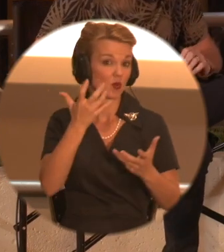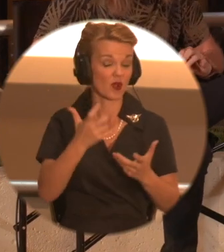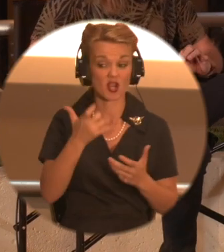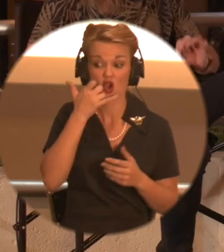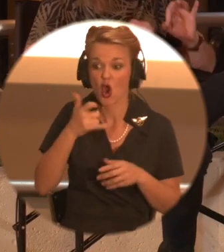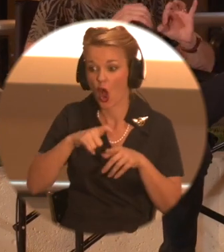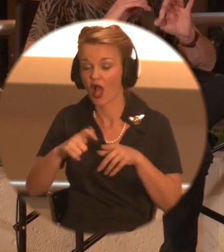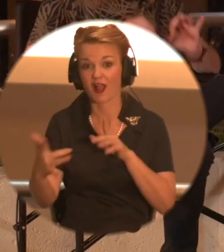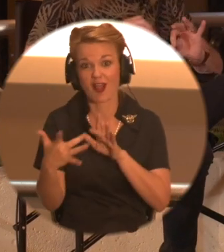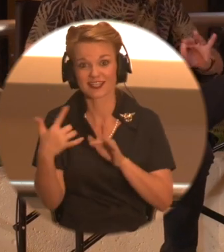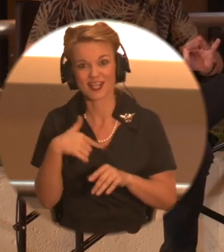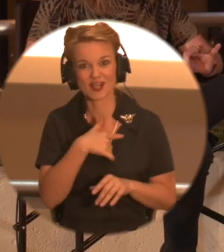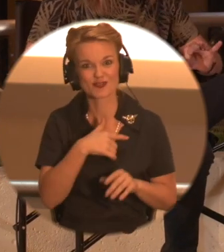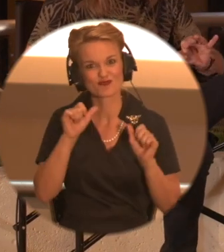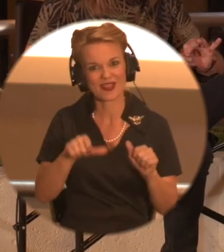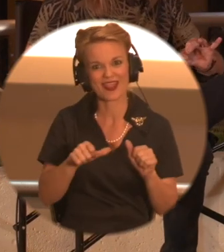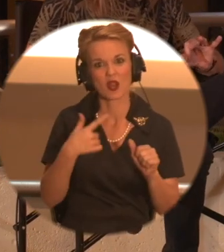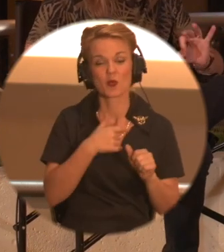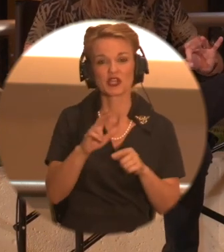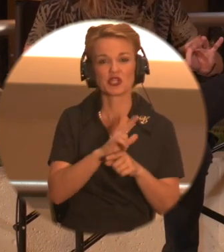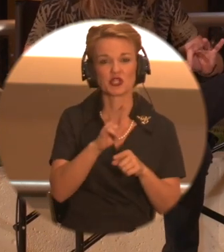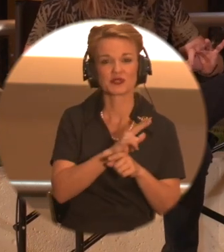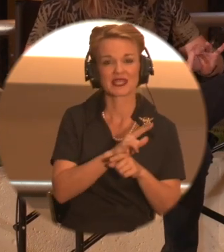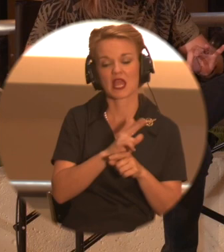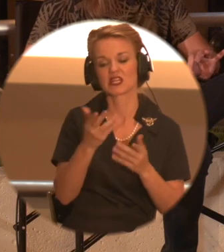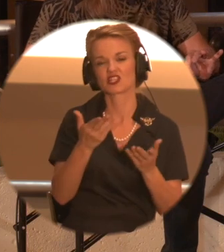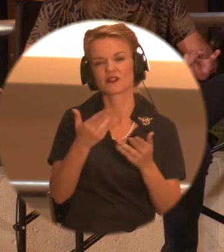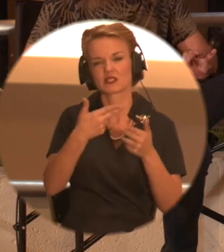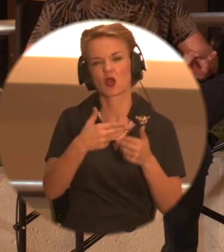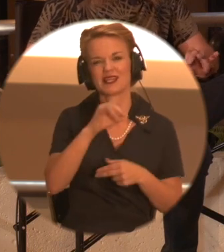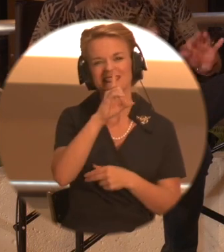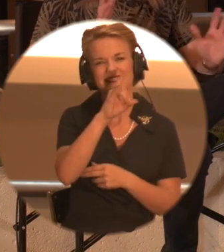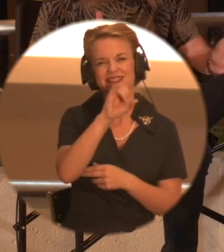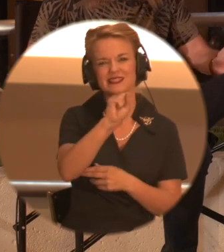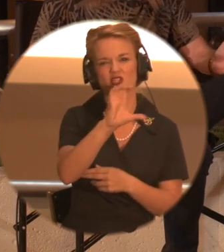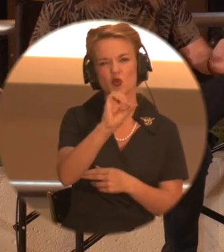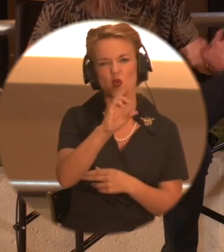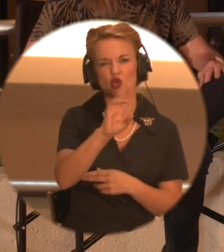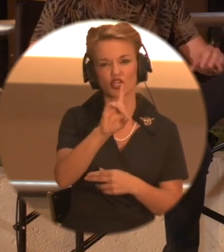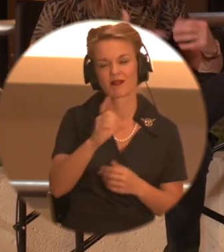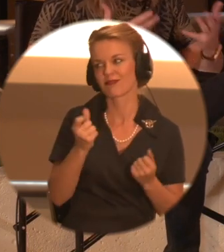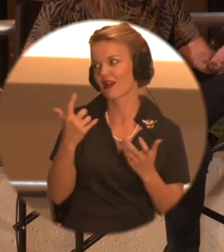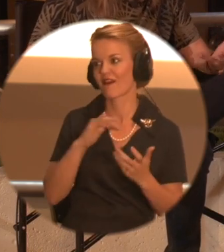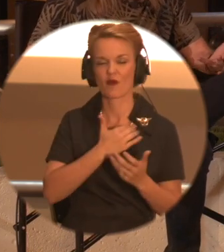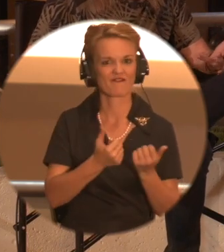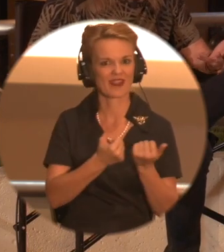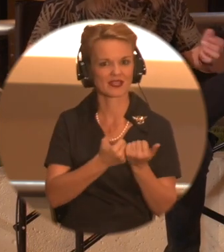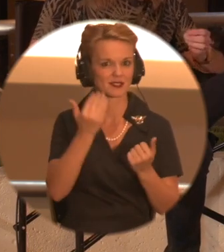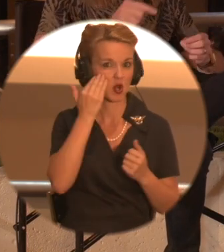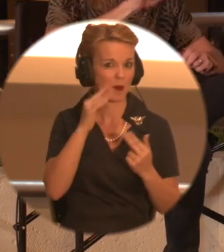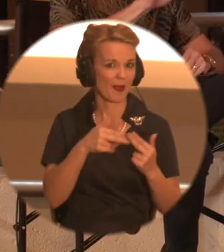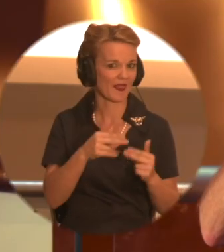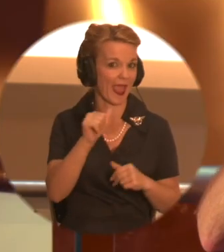stuff here. I'm excited for that. We're, we're calling in via this service called discord. Right. And a lot of our fans are familiar with discord. of people will be. So if you already have the discord